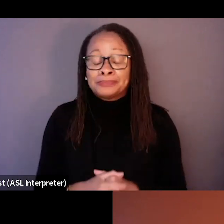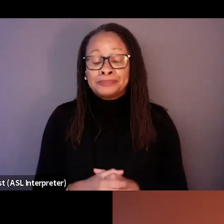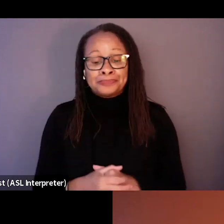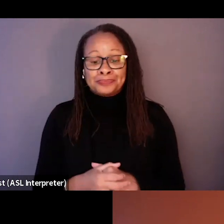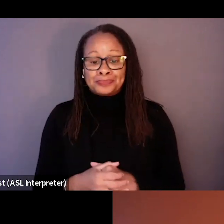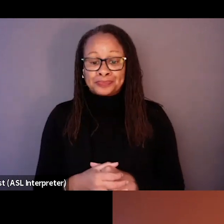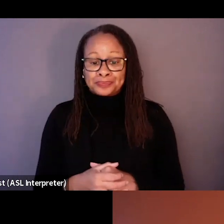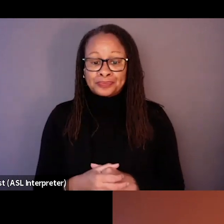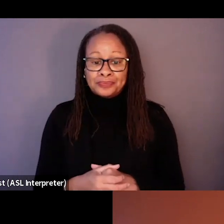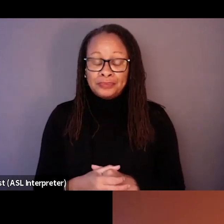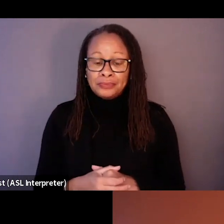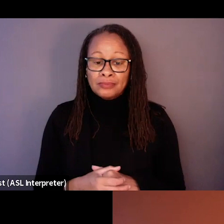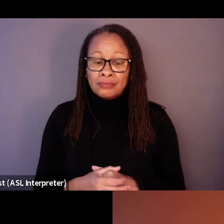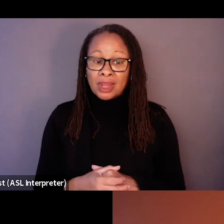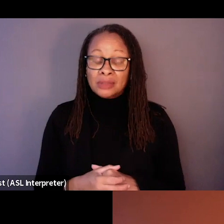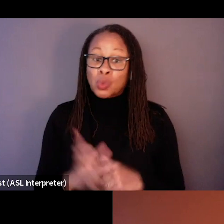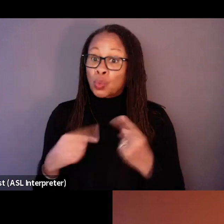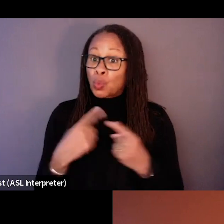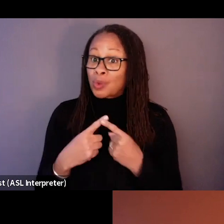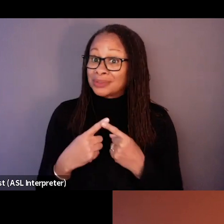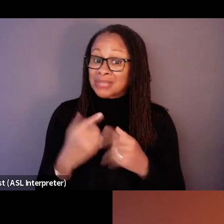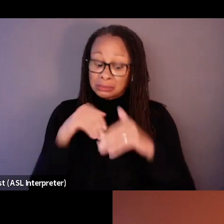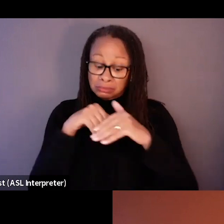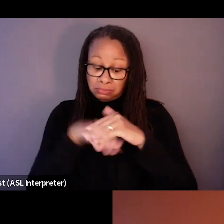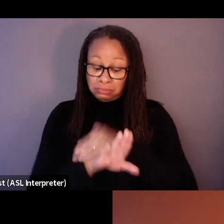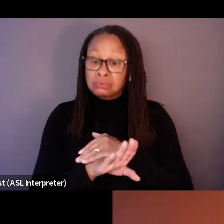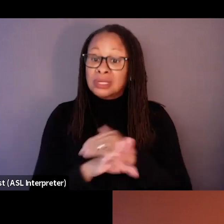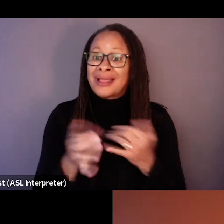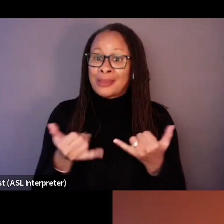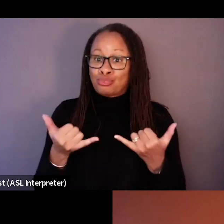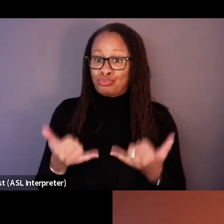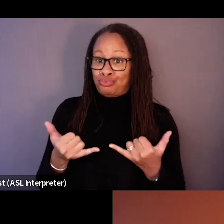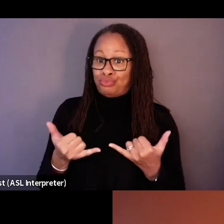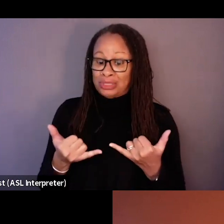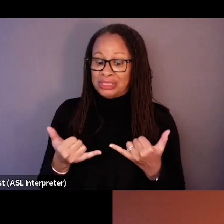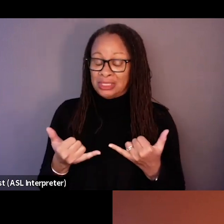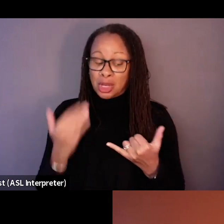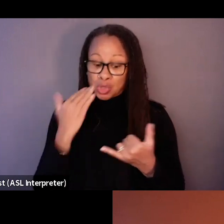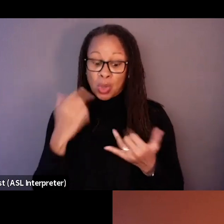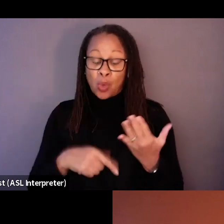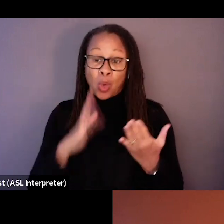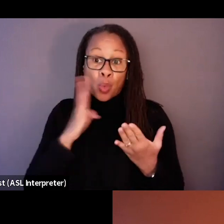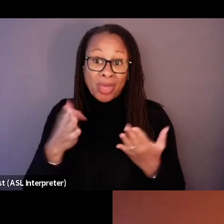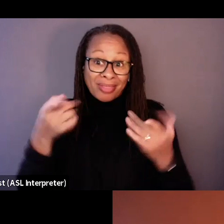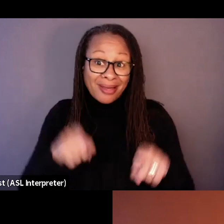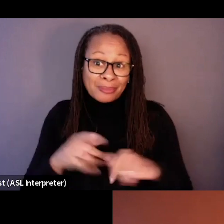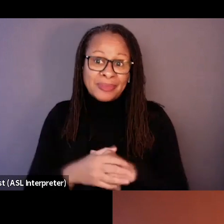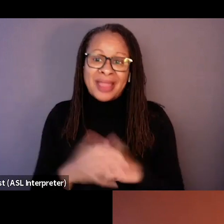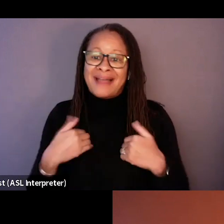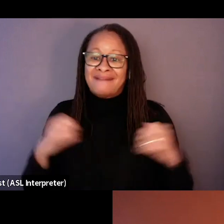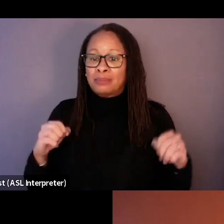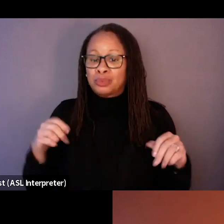uh, the minute I went into this present, knowing what's going to happen, I had the